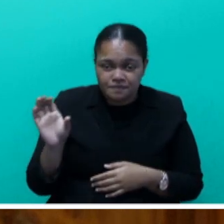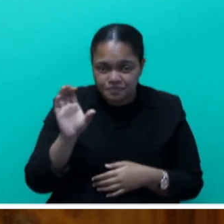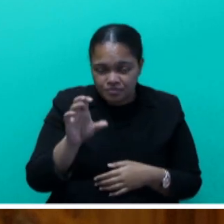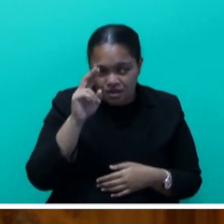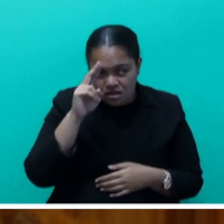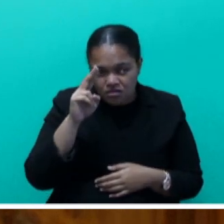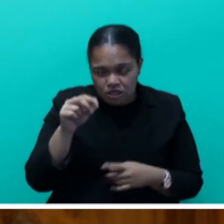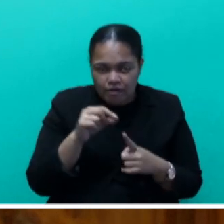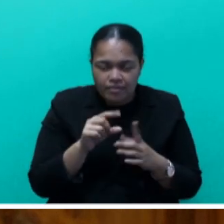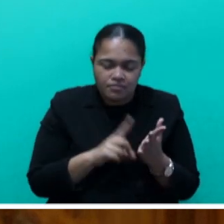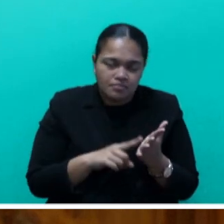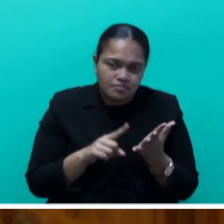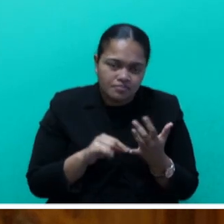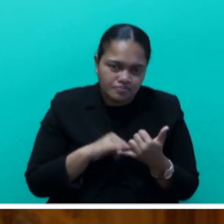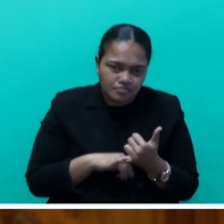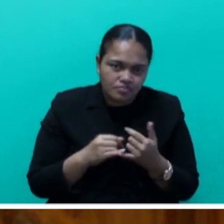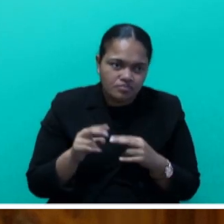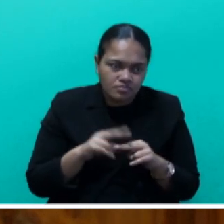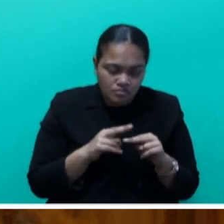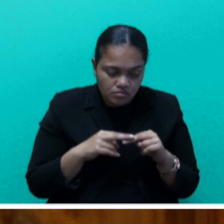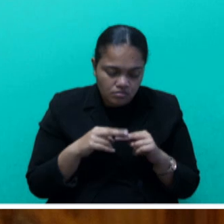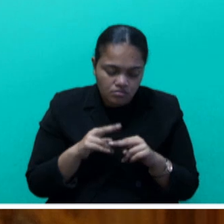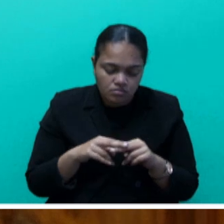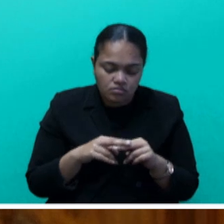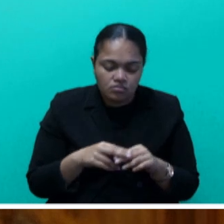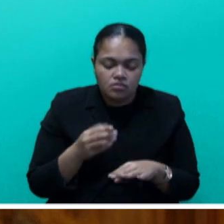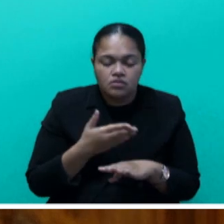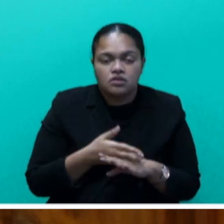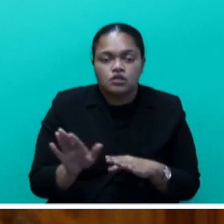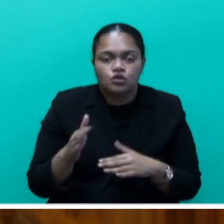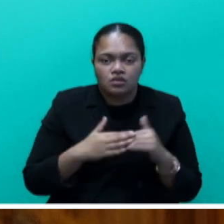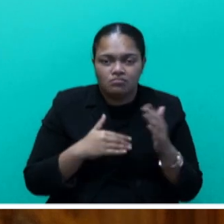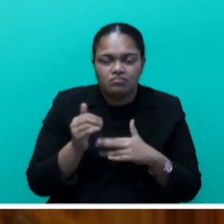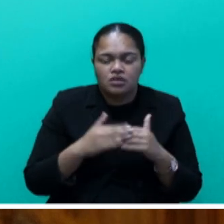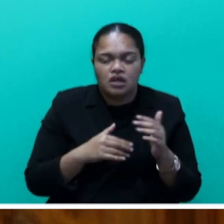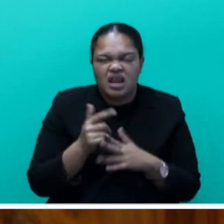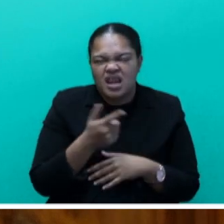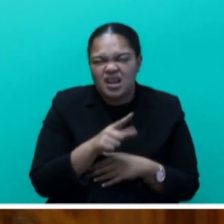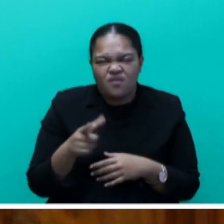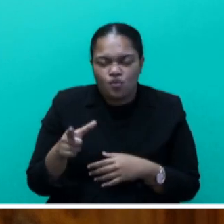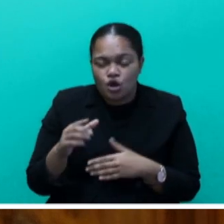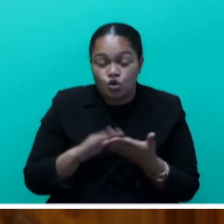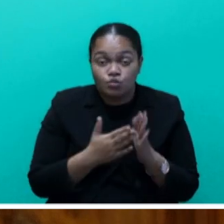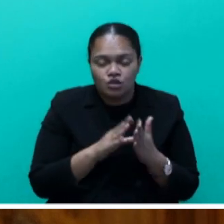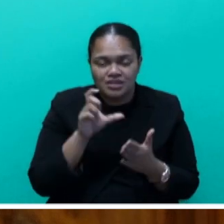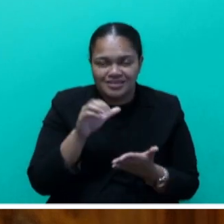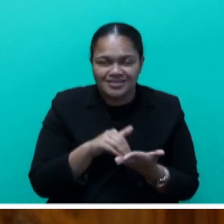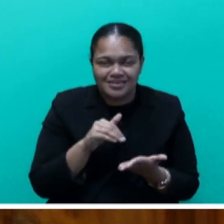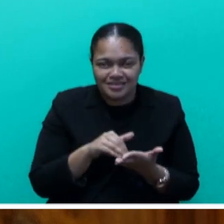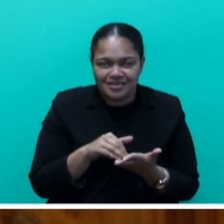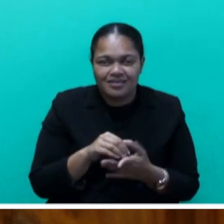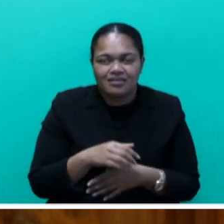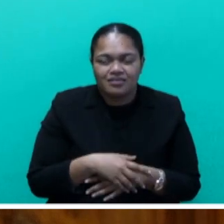of Fiji to complete and fancy a newly renovated Levuka community centre. Further,